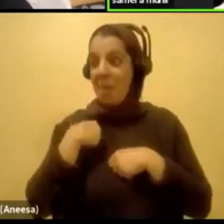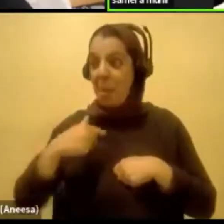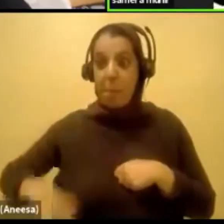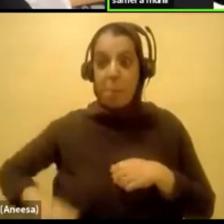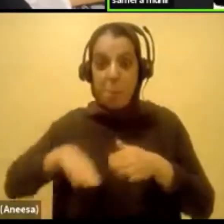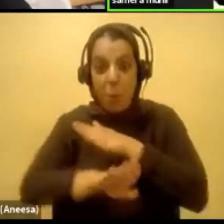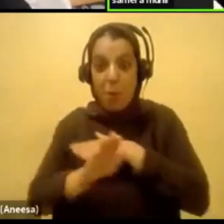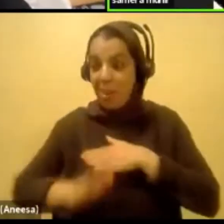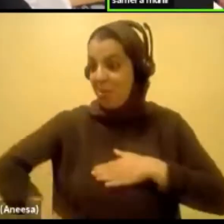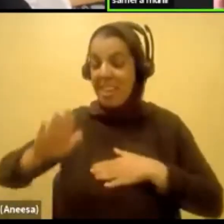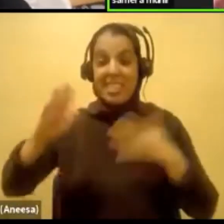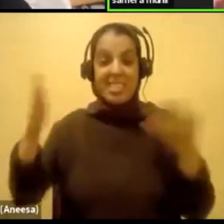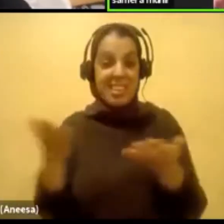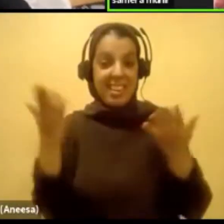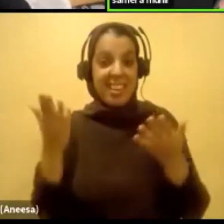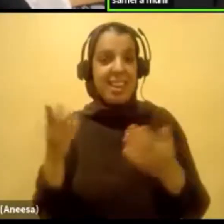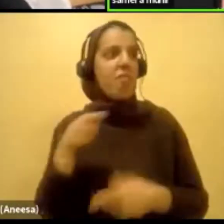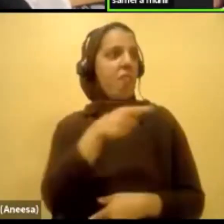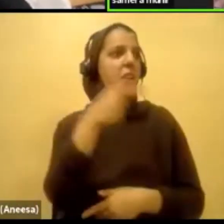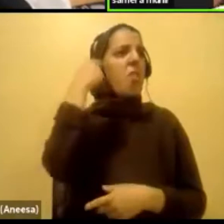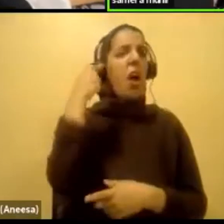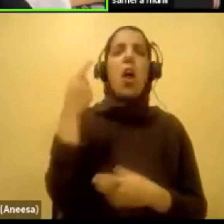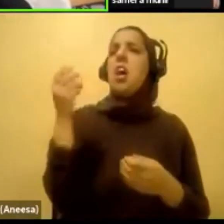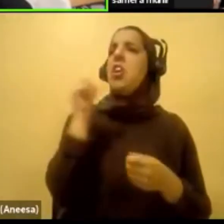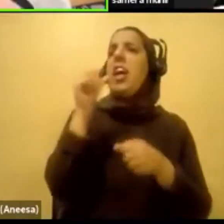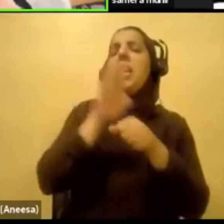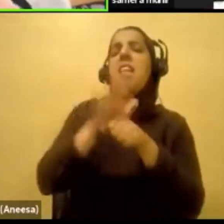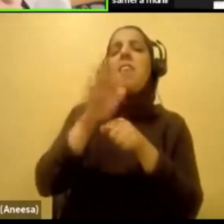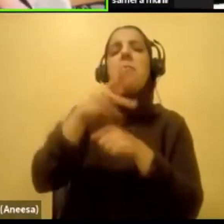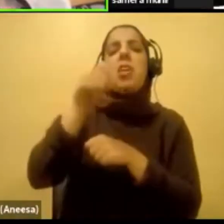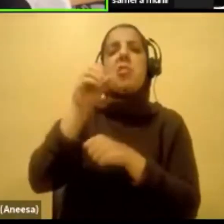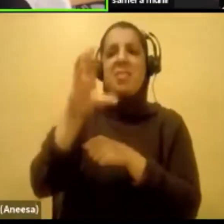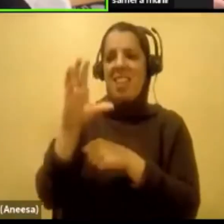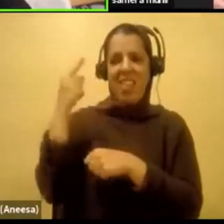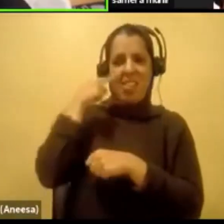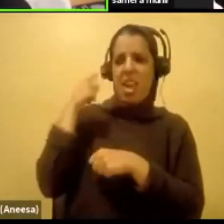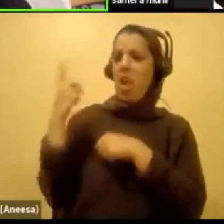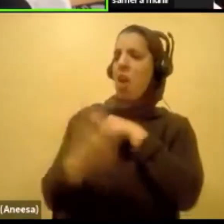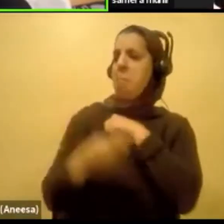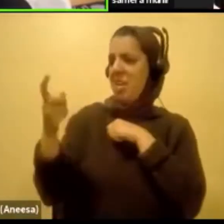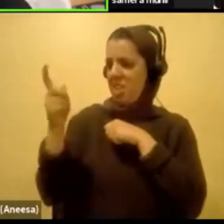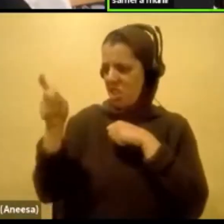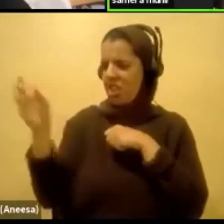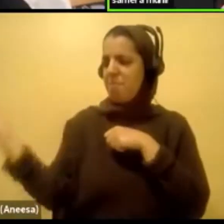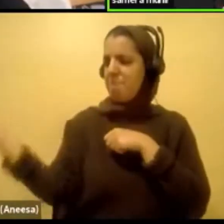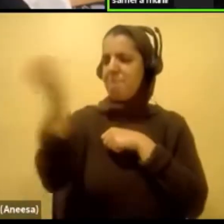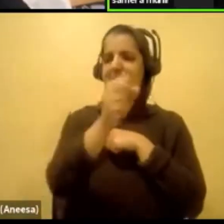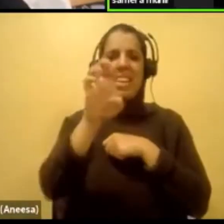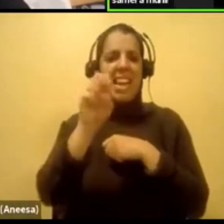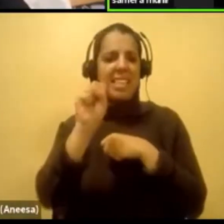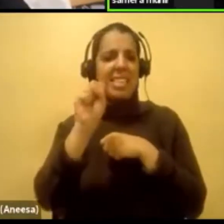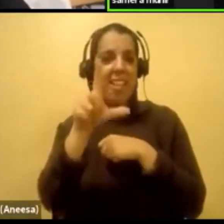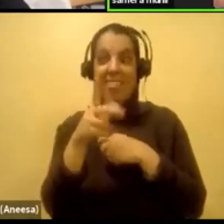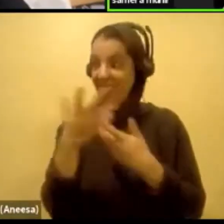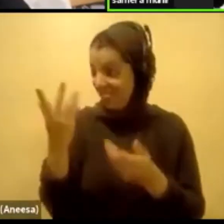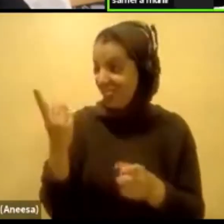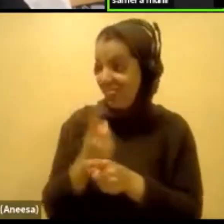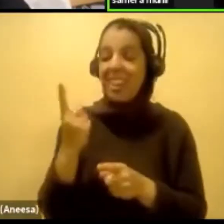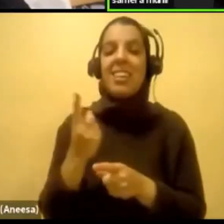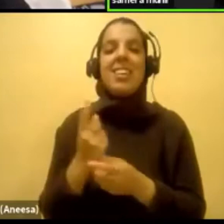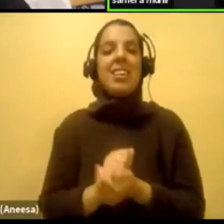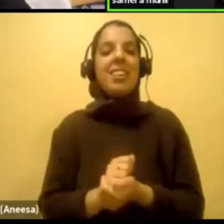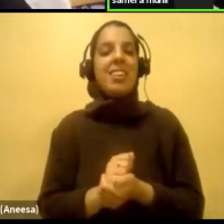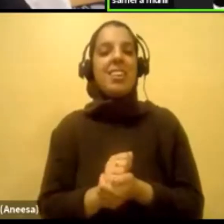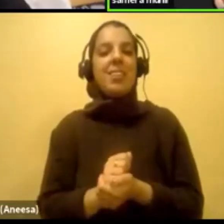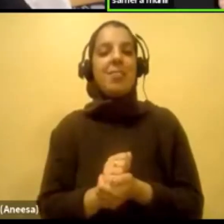They just didn't have enough people in their program. They don't, they don't listen. They're like, they throw you in. So yeah, that's not,